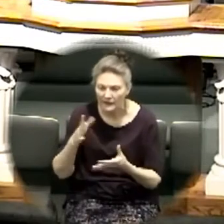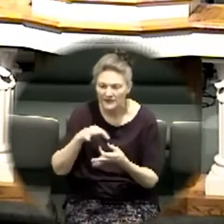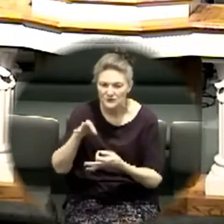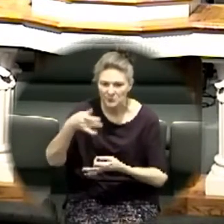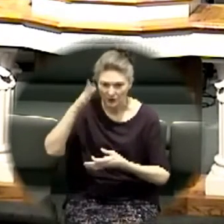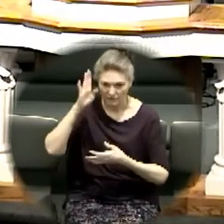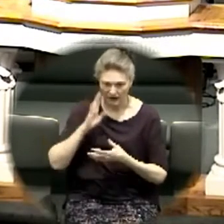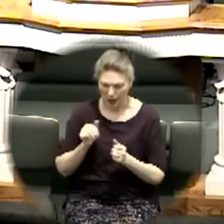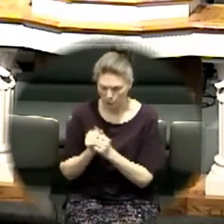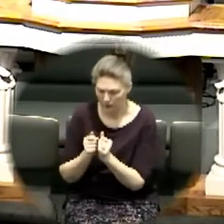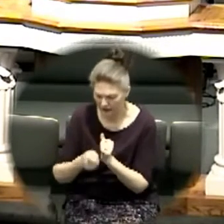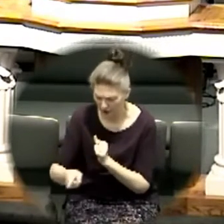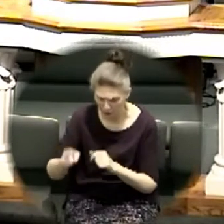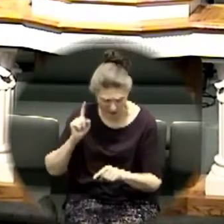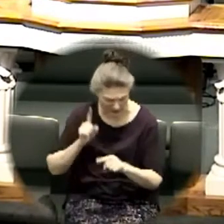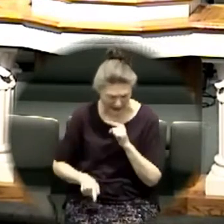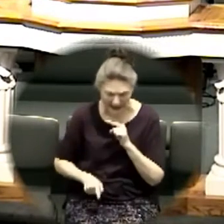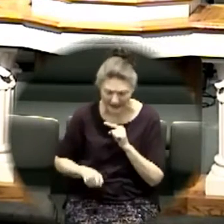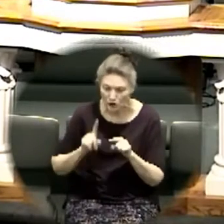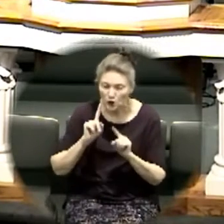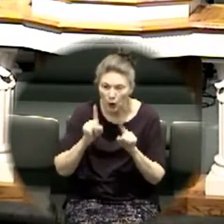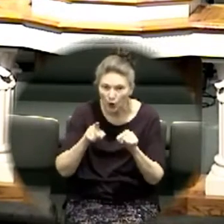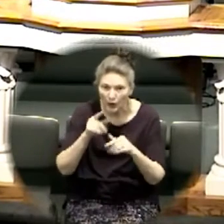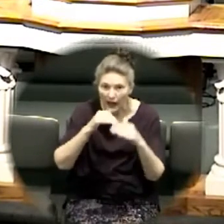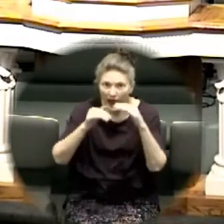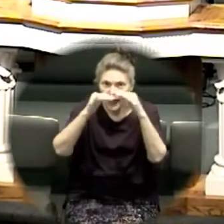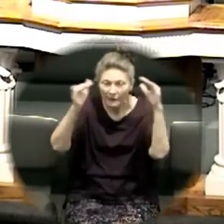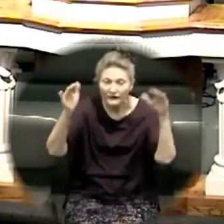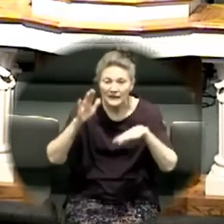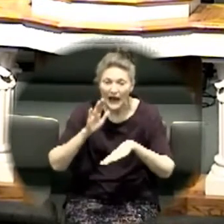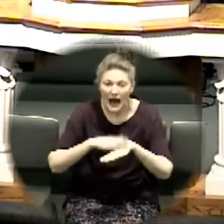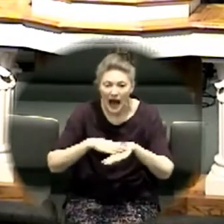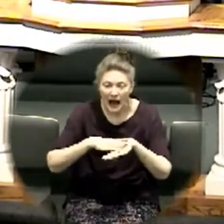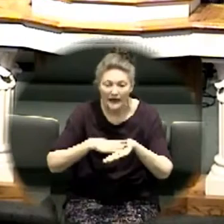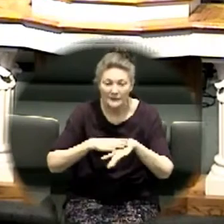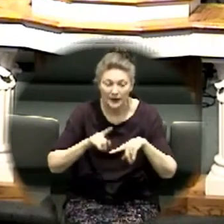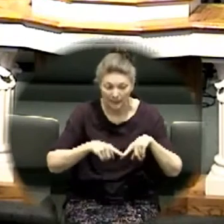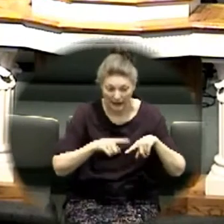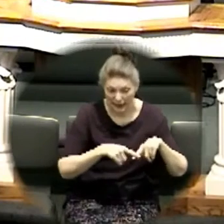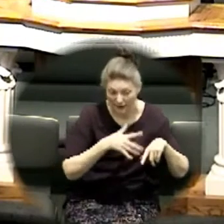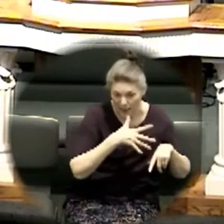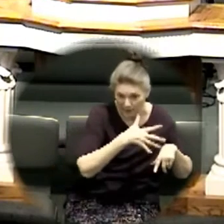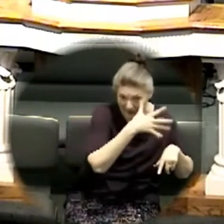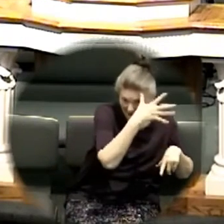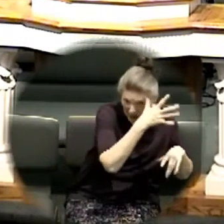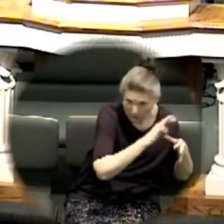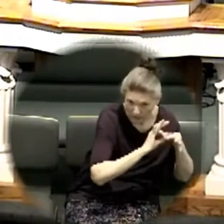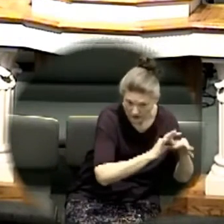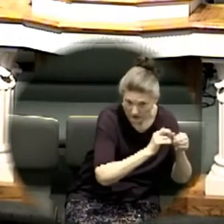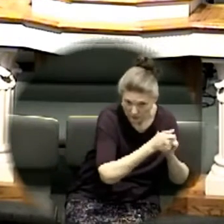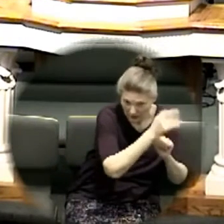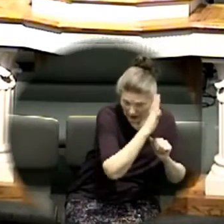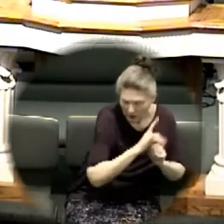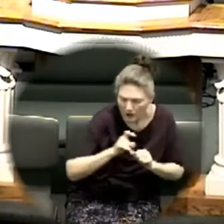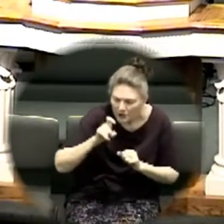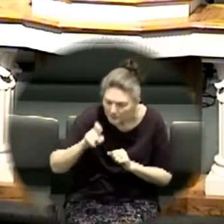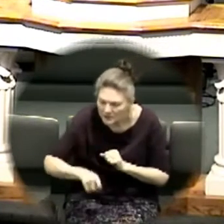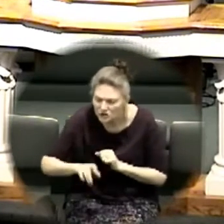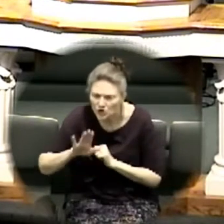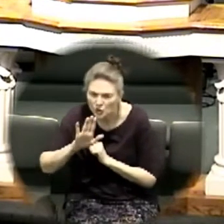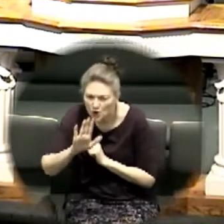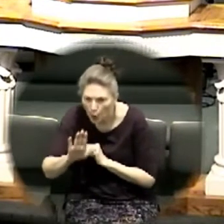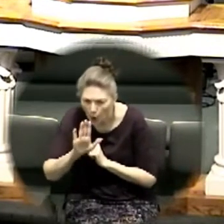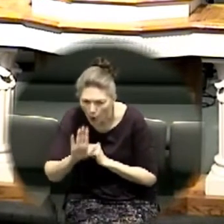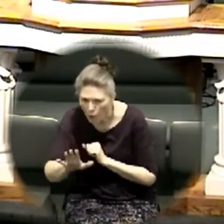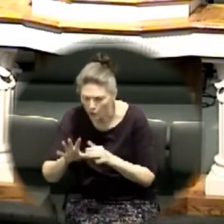we can't go to heaven on anybody else's relationship with god we have to have our own with god and now we have to